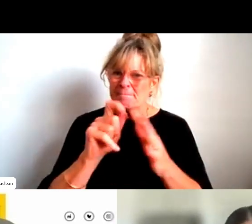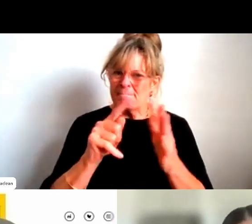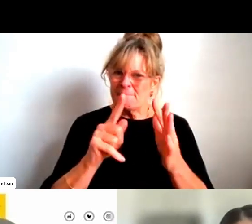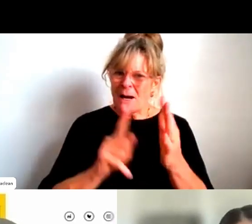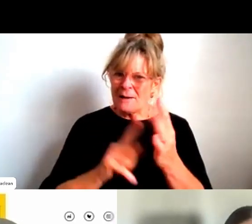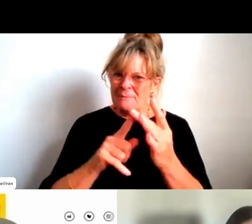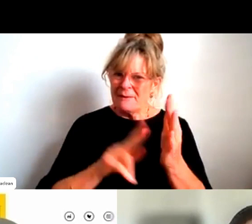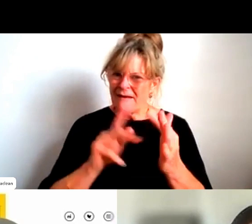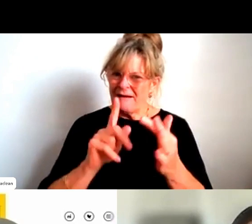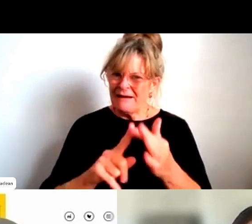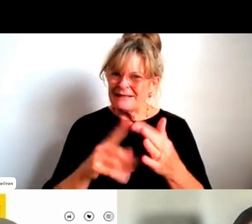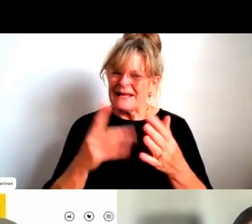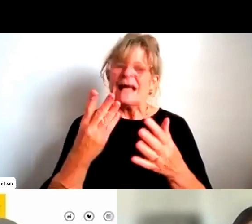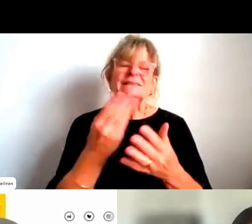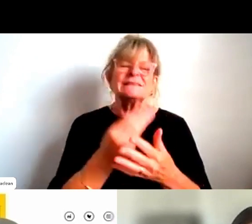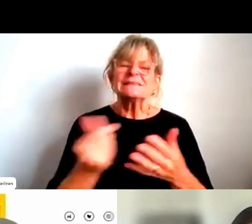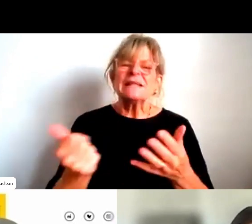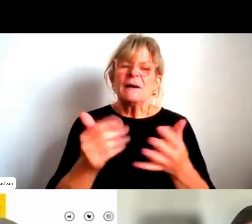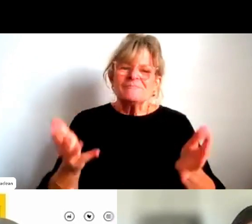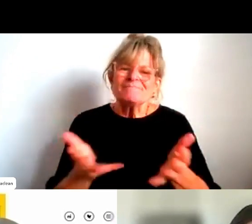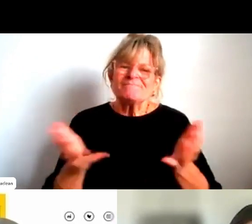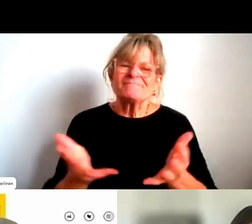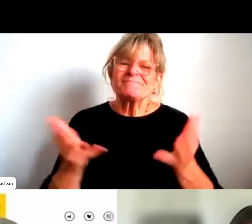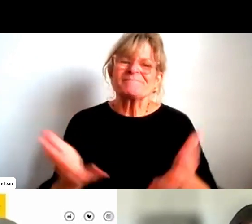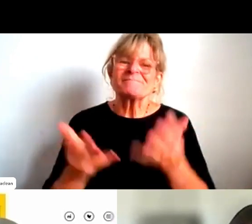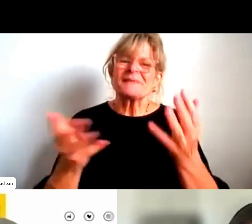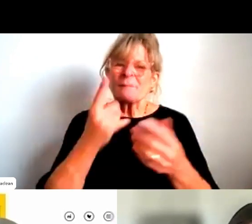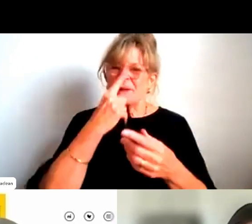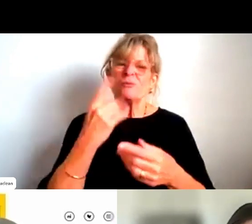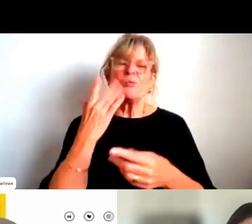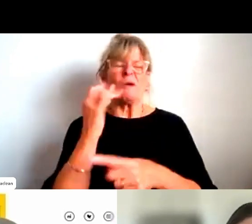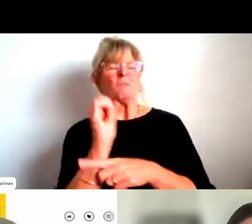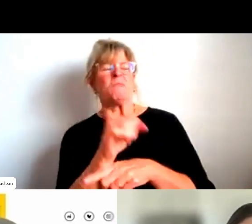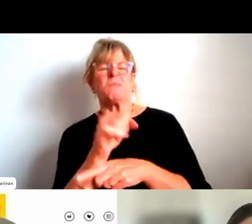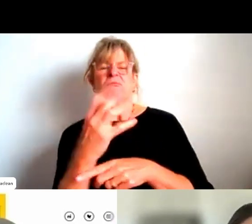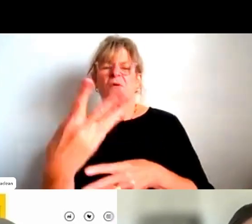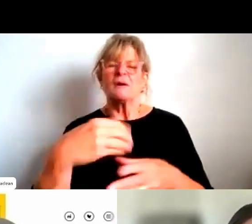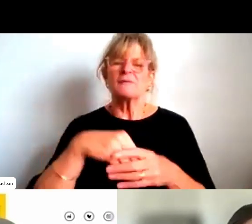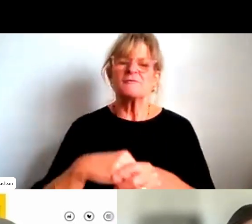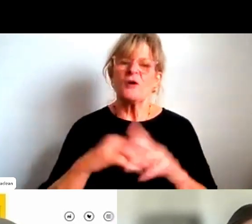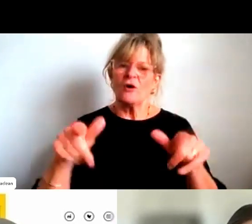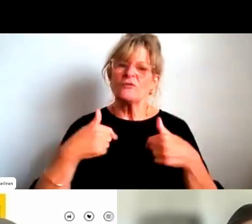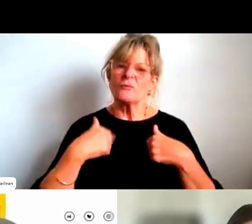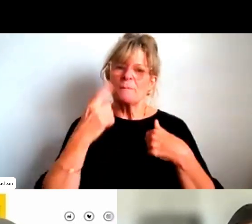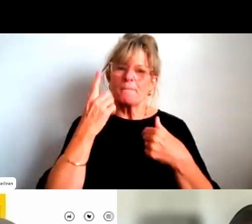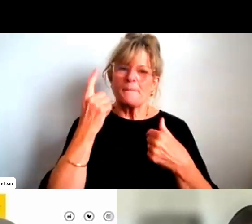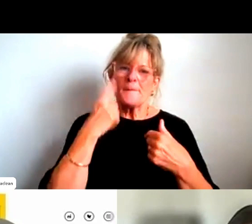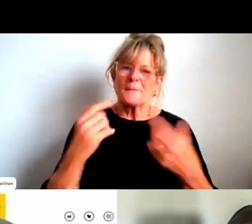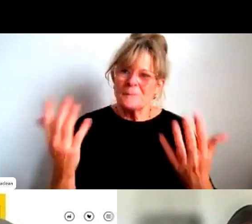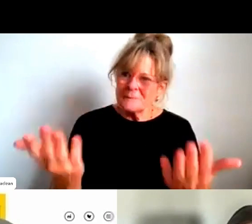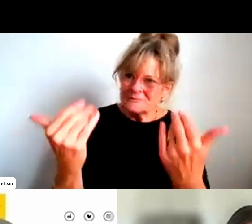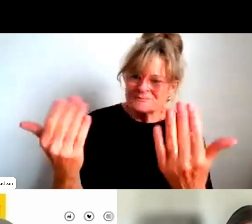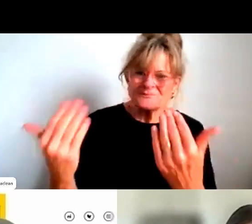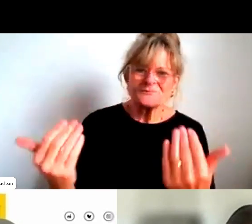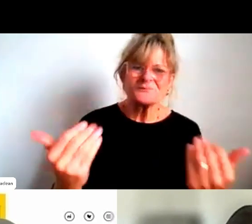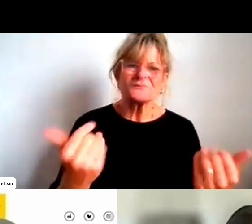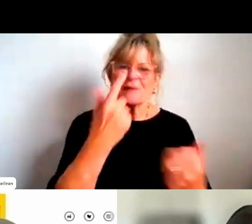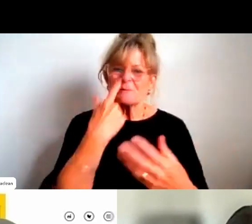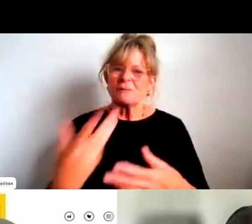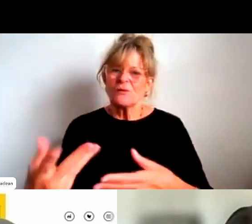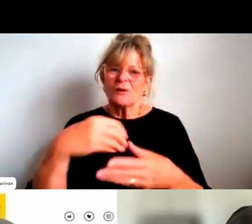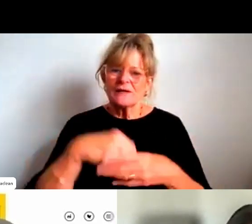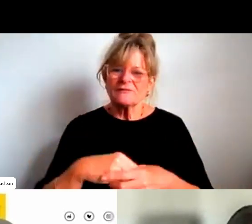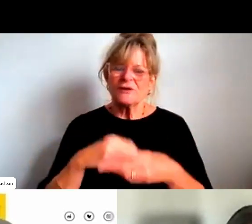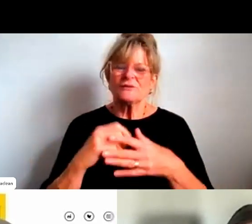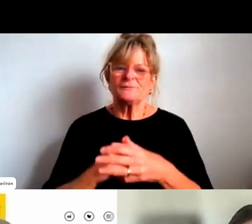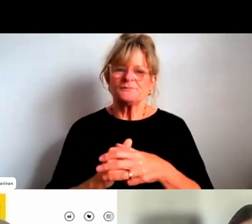of poor participation in, in the coaching from a coaching perspective, but I don't think you have to look too far to look at similar drivers, um,